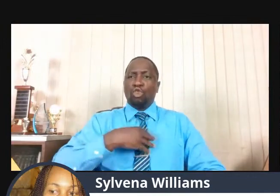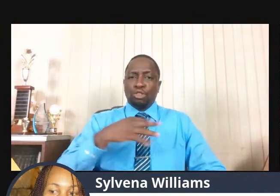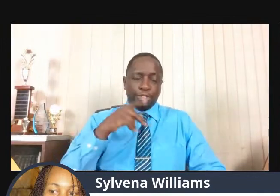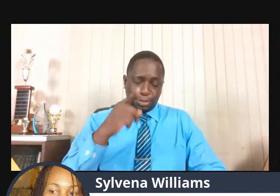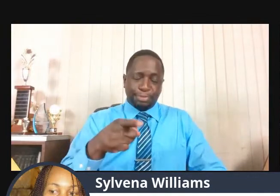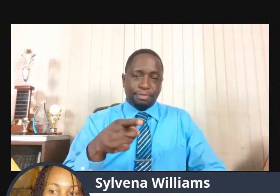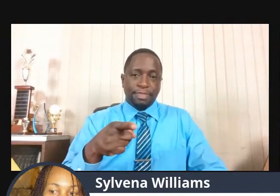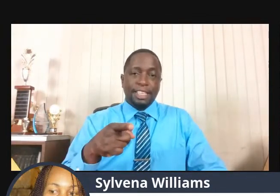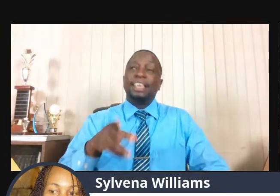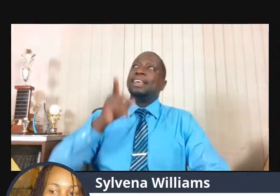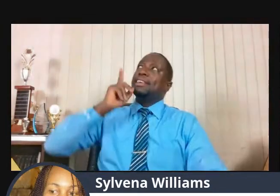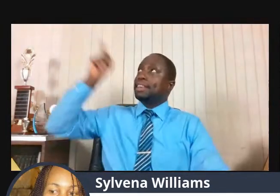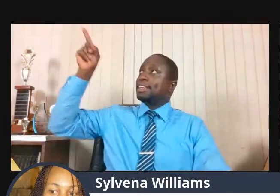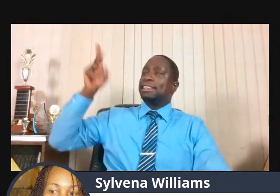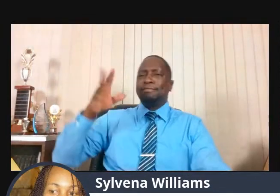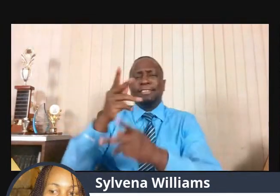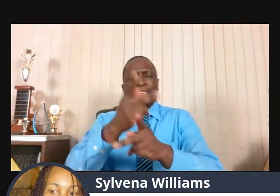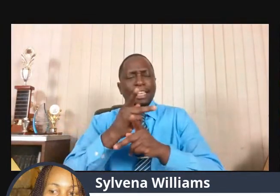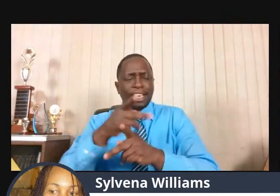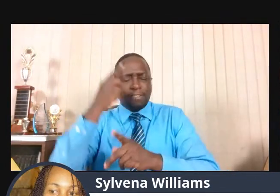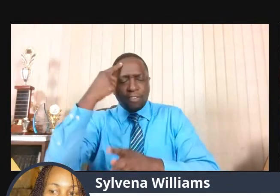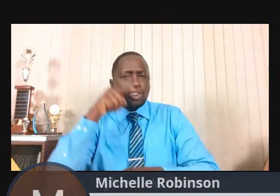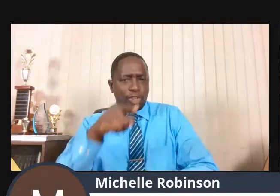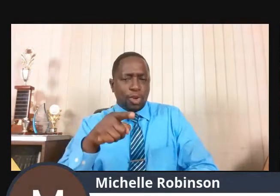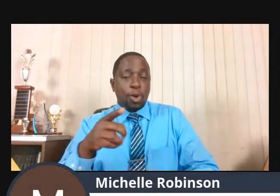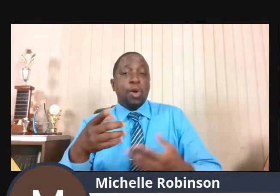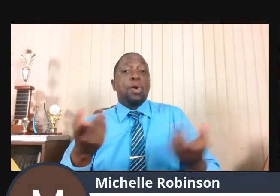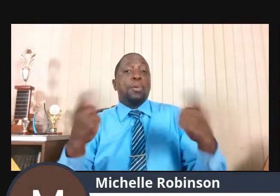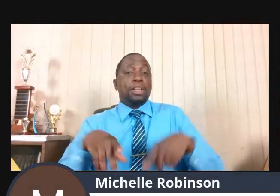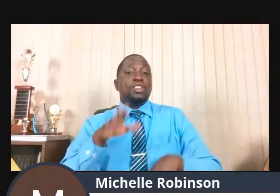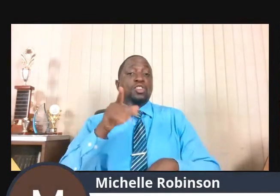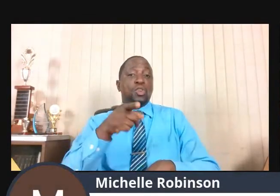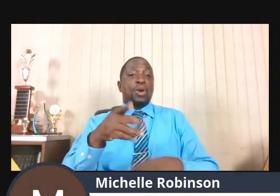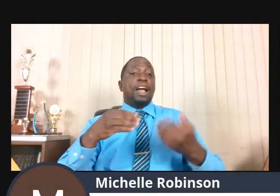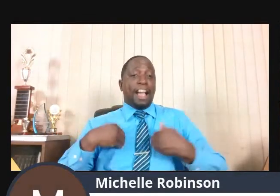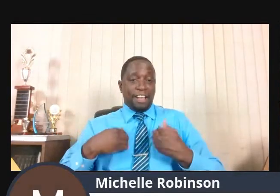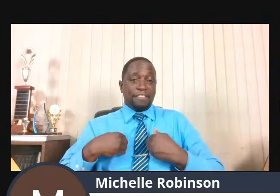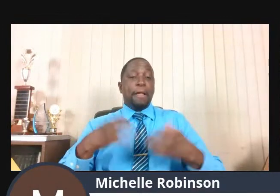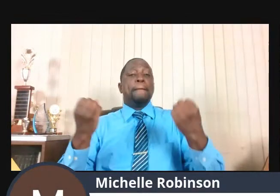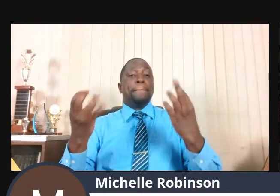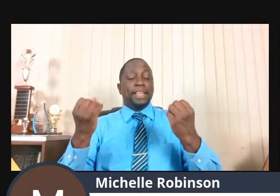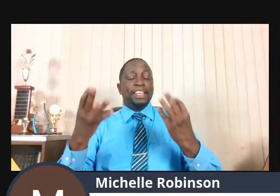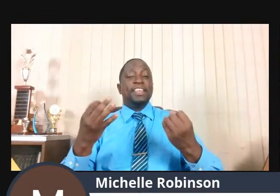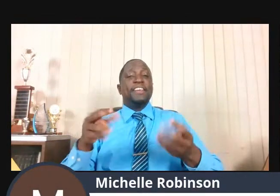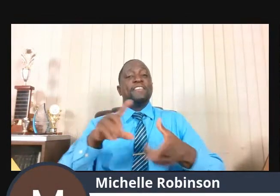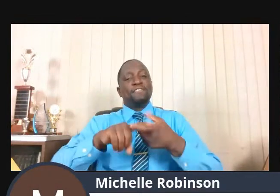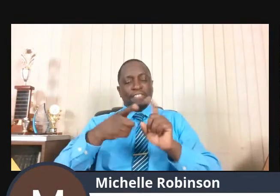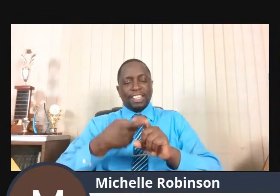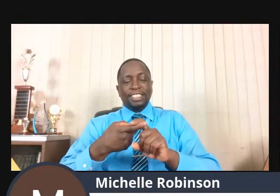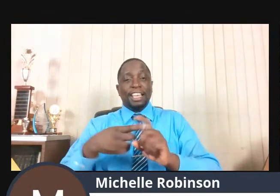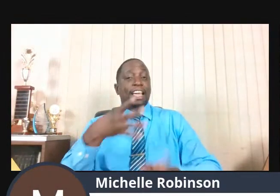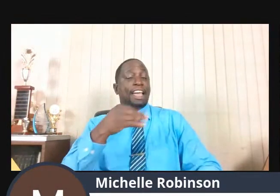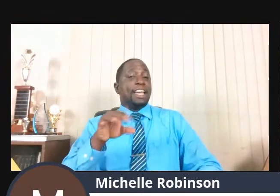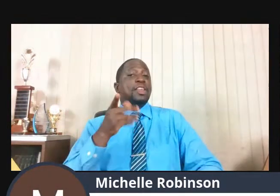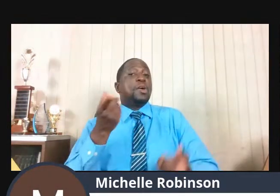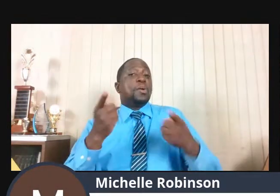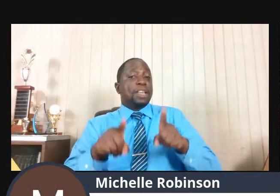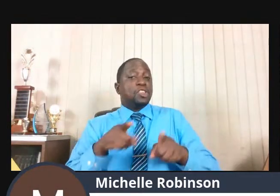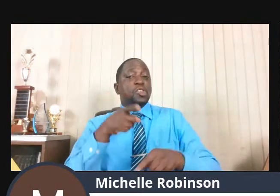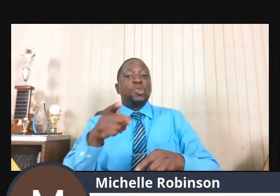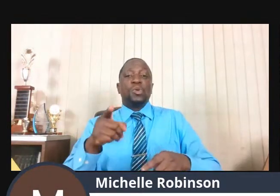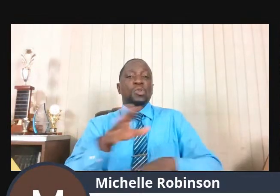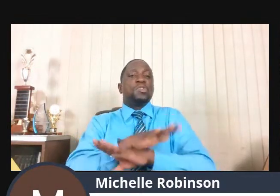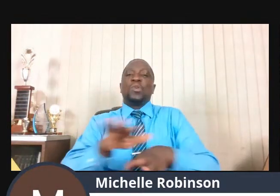He He Cares For You When Your Friends Are Many And He Cares For You When Your Friends Are Few and far